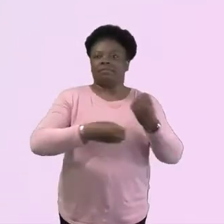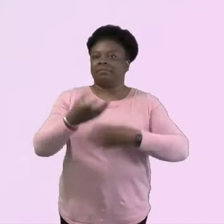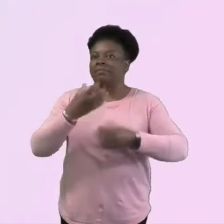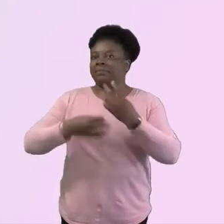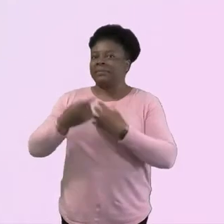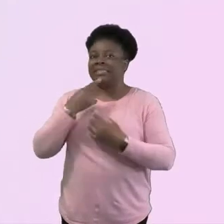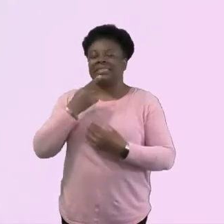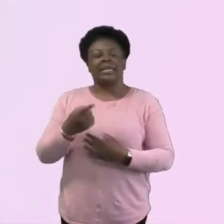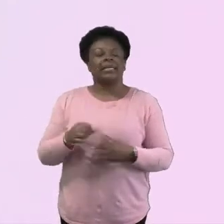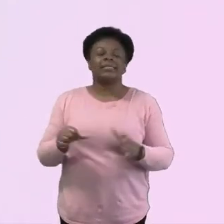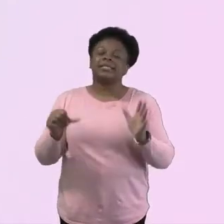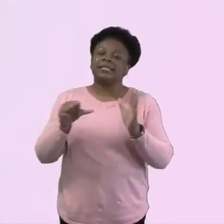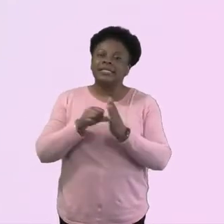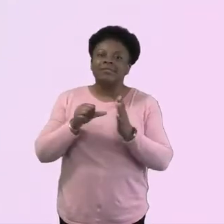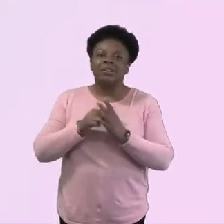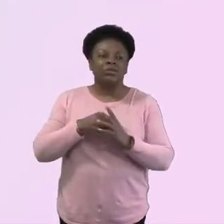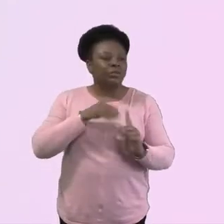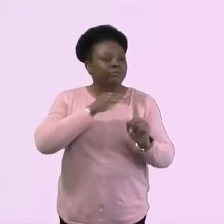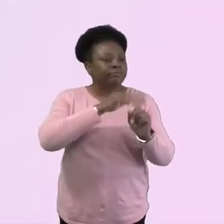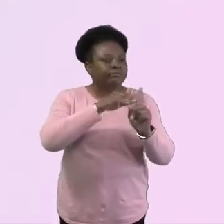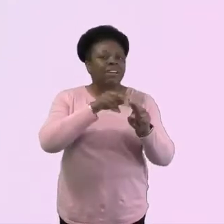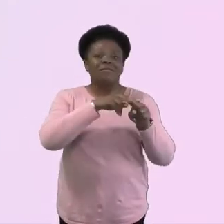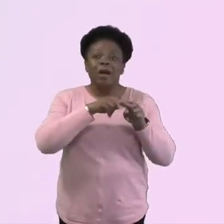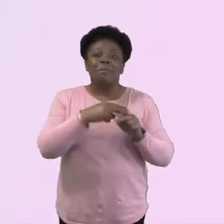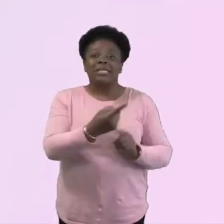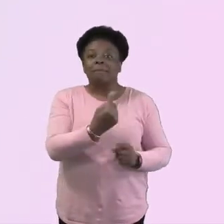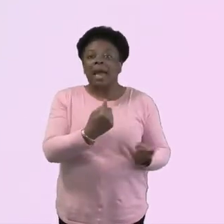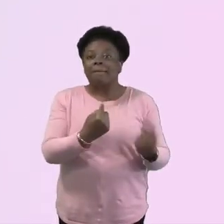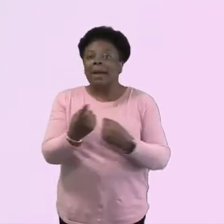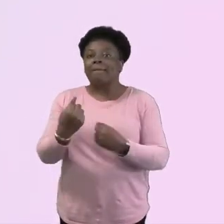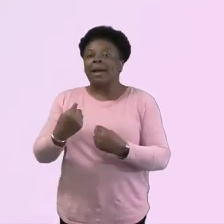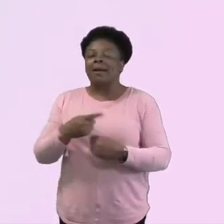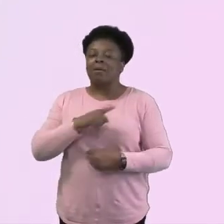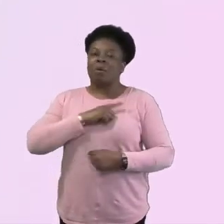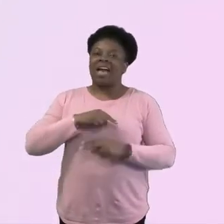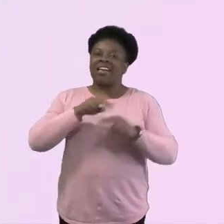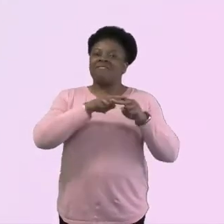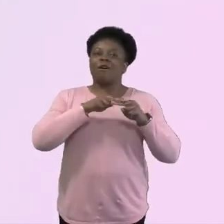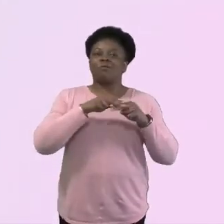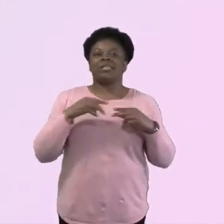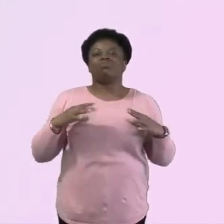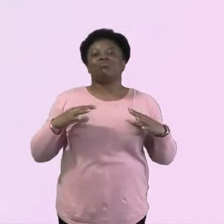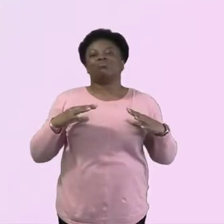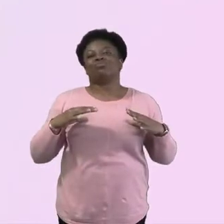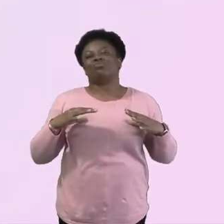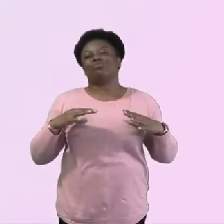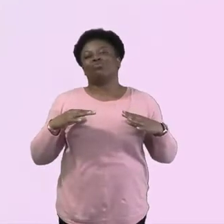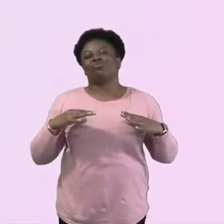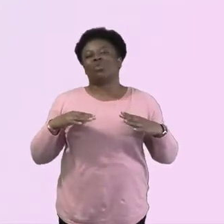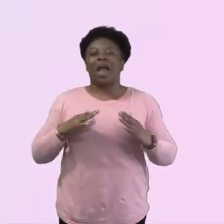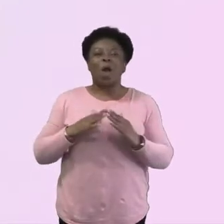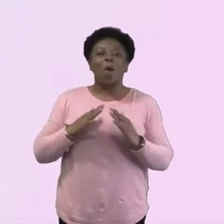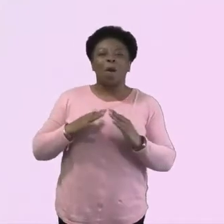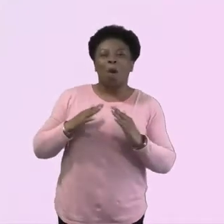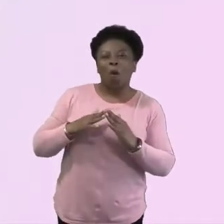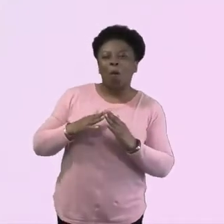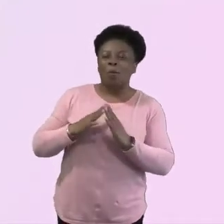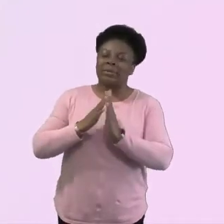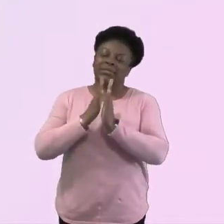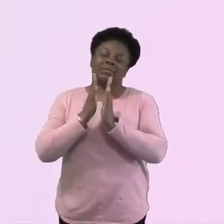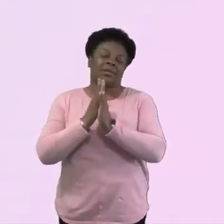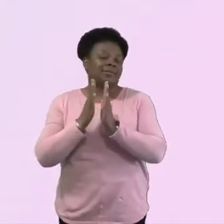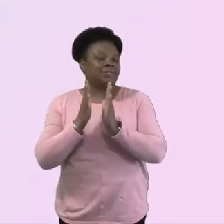families back because families have got comfortable being at home, especially on a Sunday. You know,